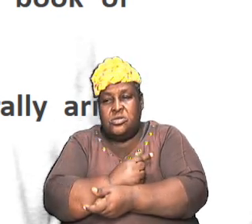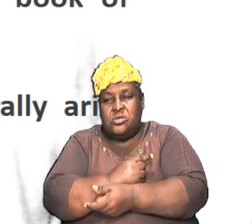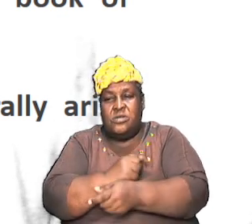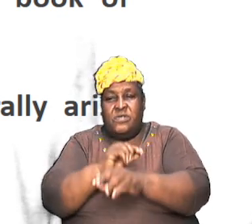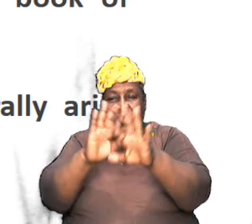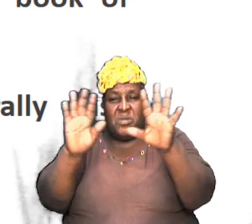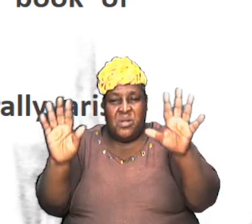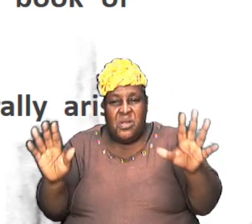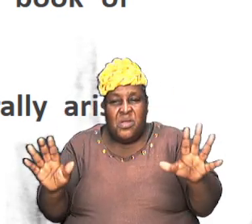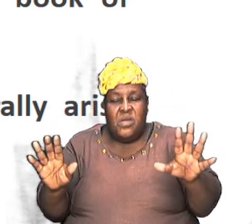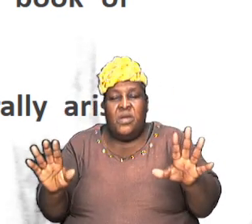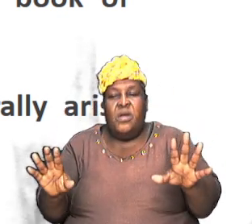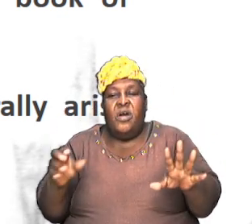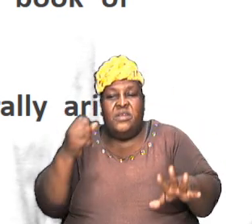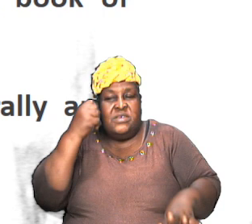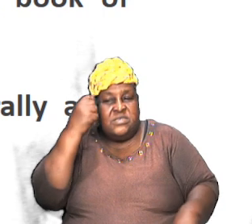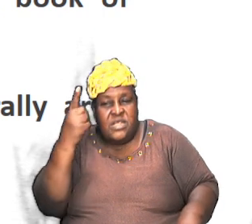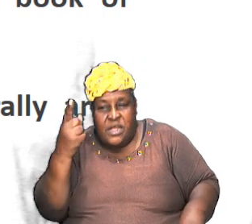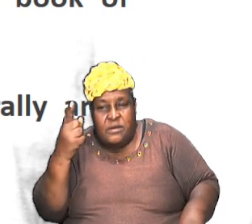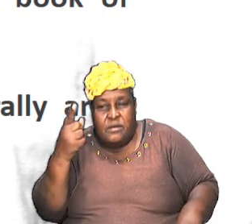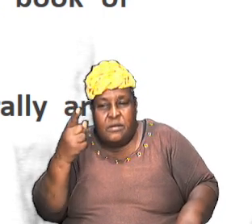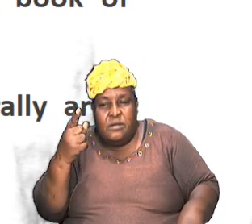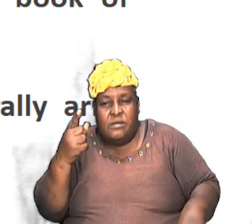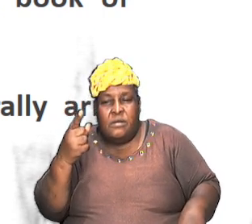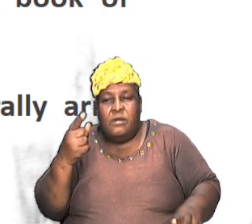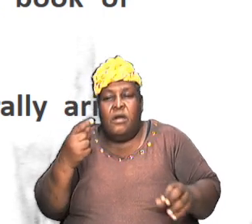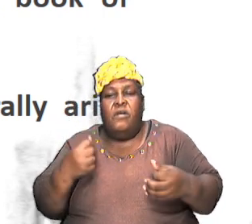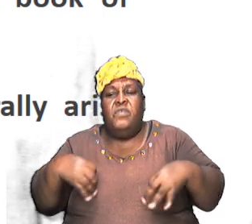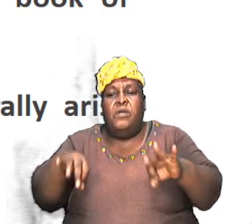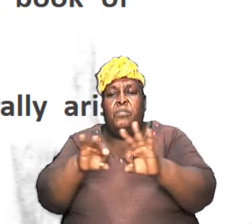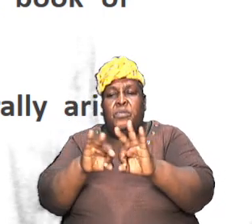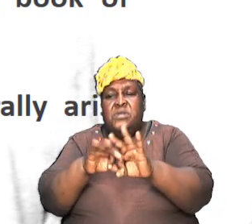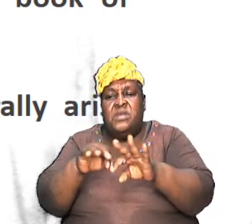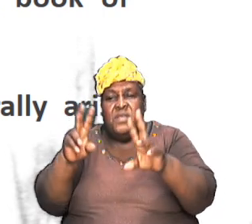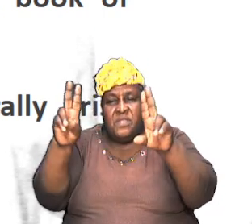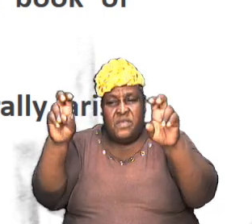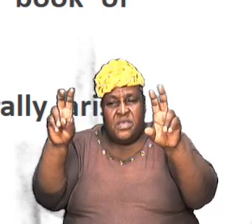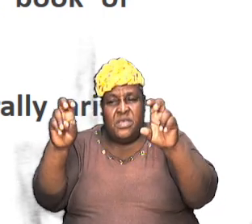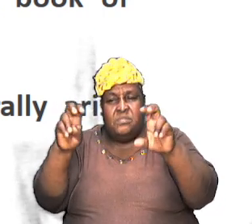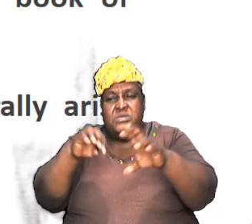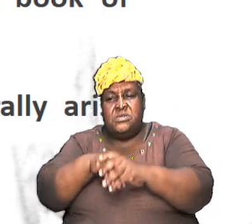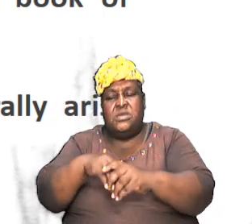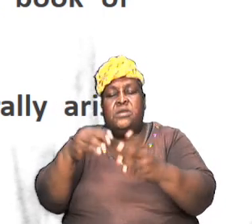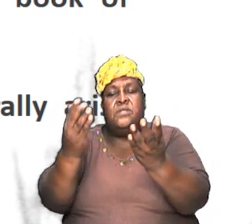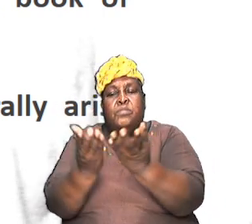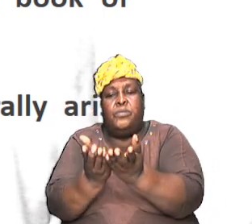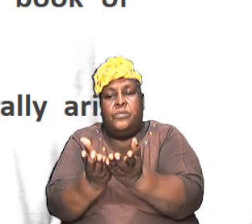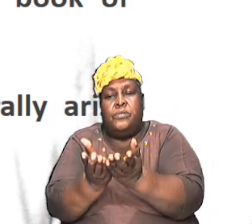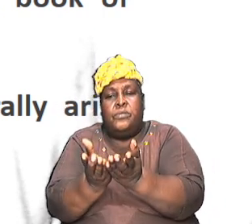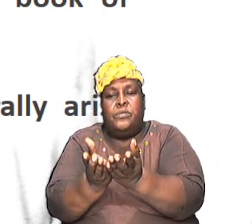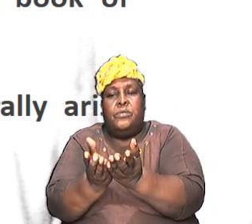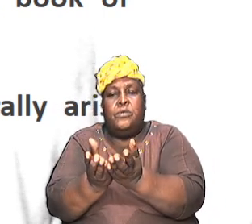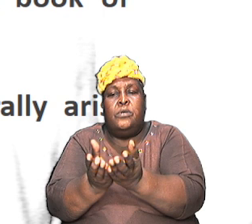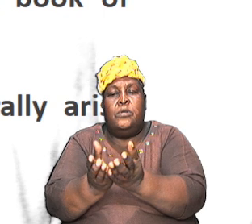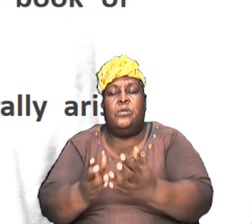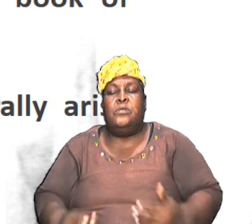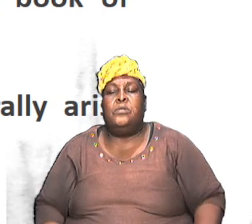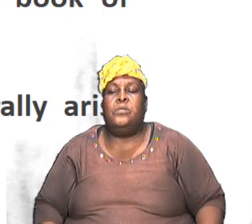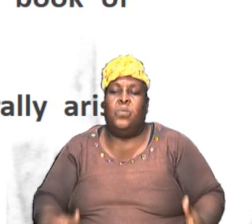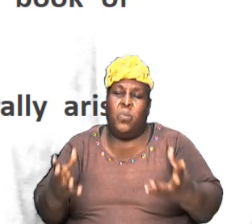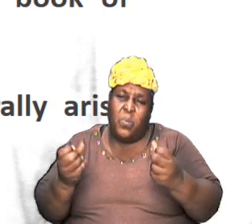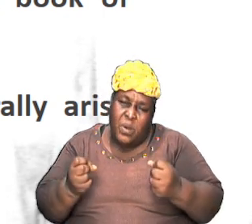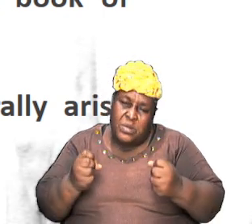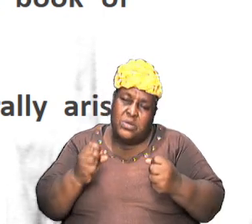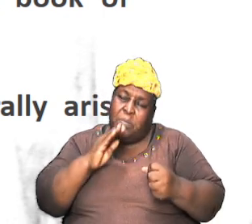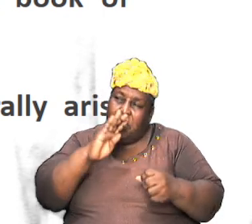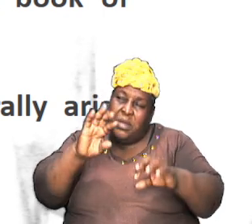breakdown of the important themes themes in the book so we wanted to